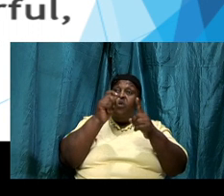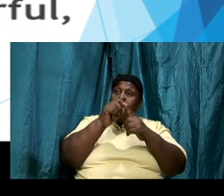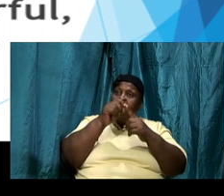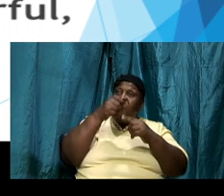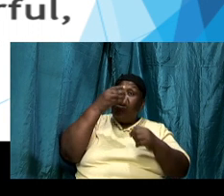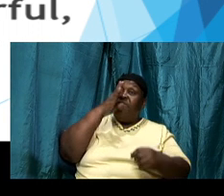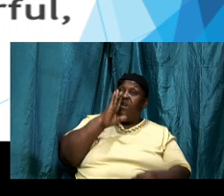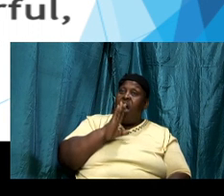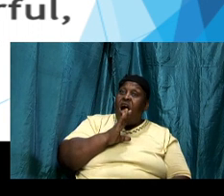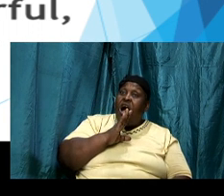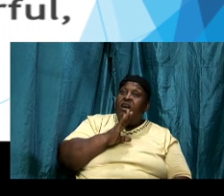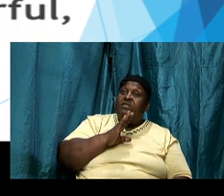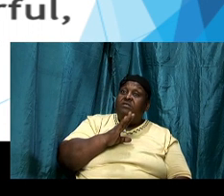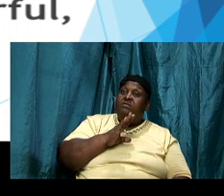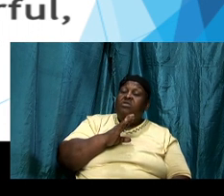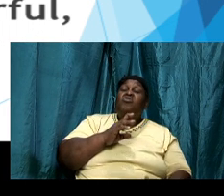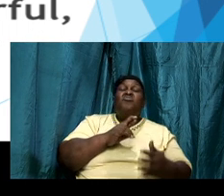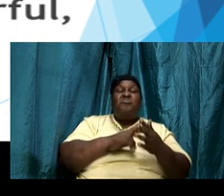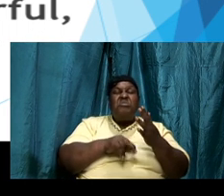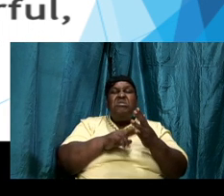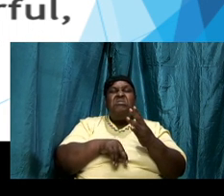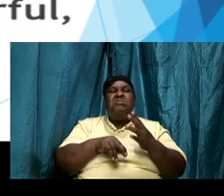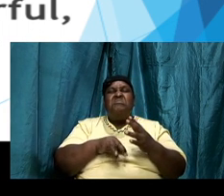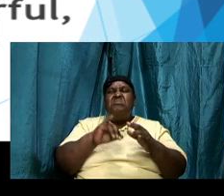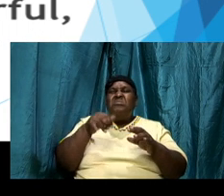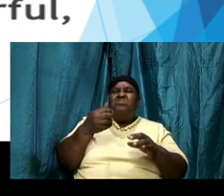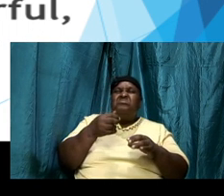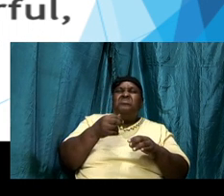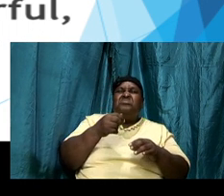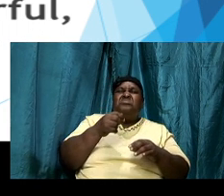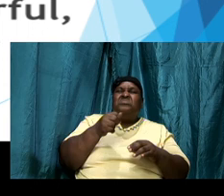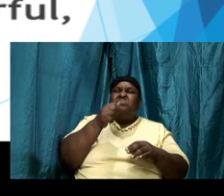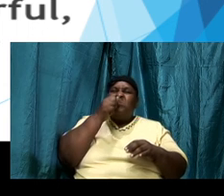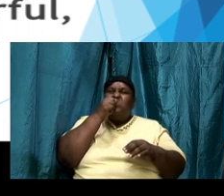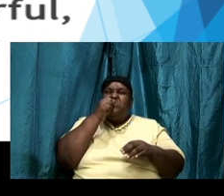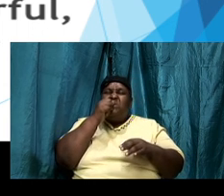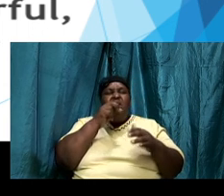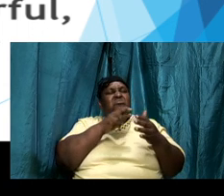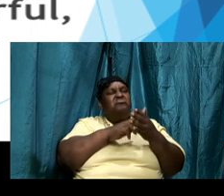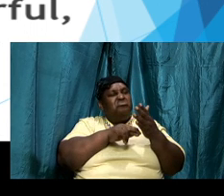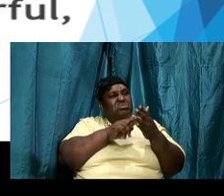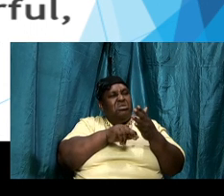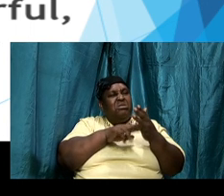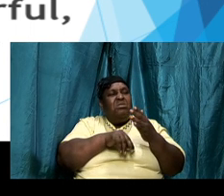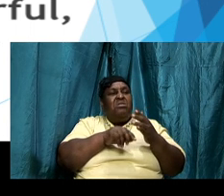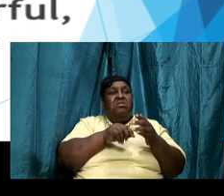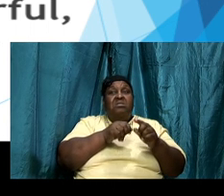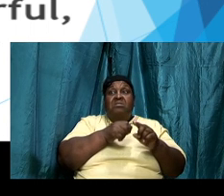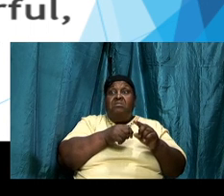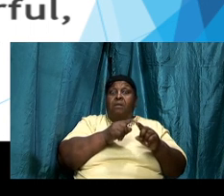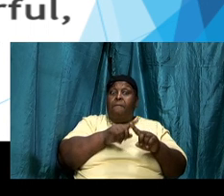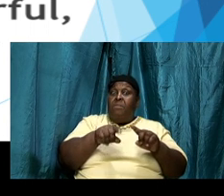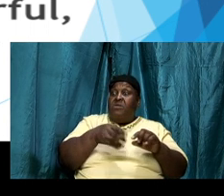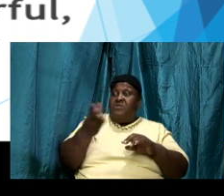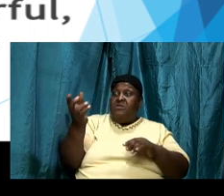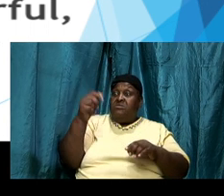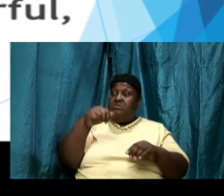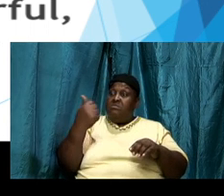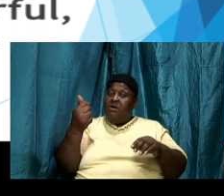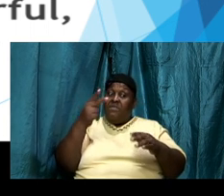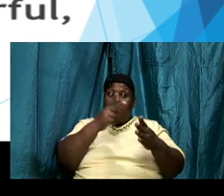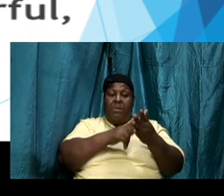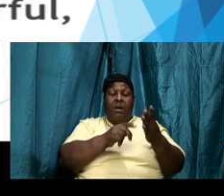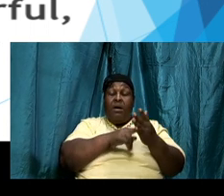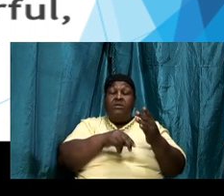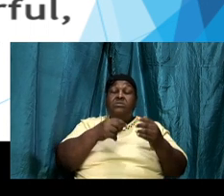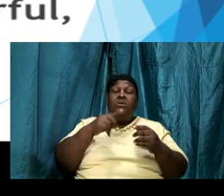we just read in our minds is one part of reading the word but there is another part of reading the word where